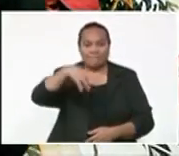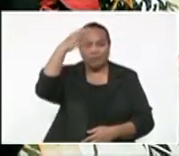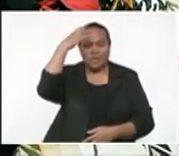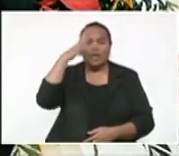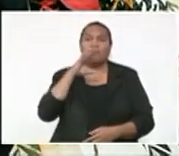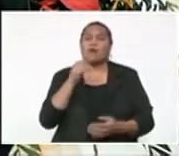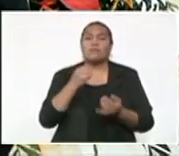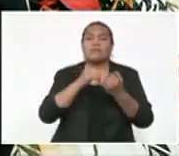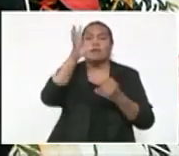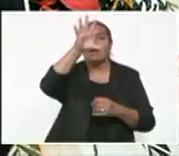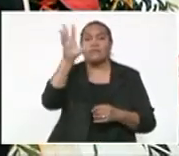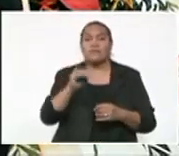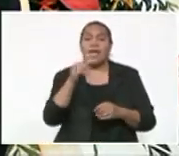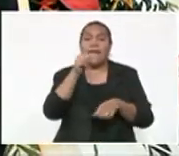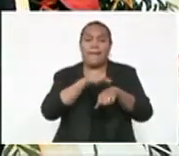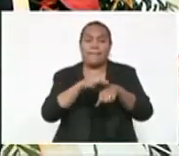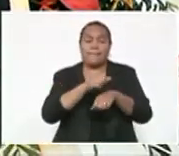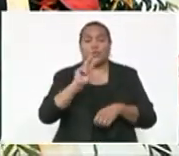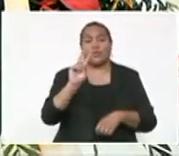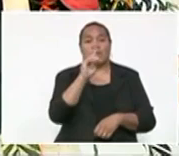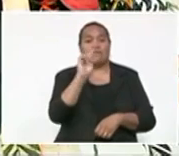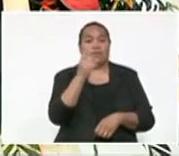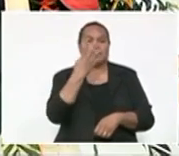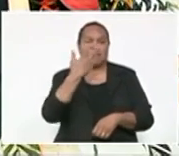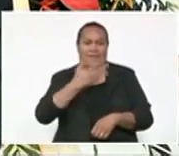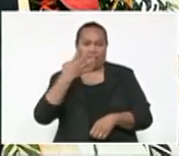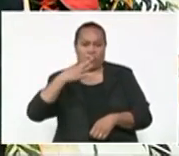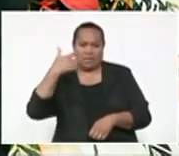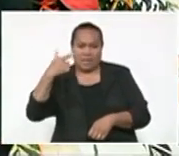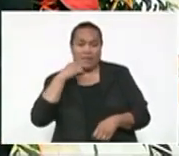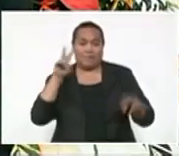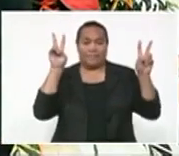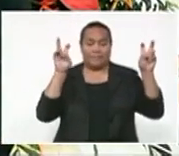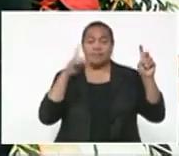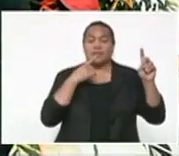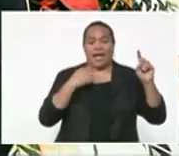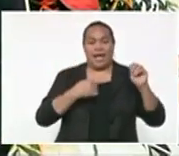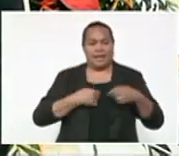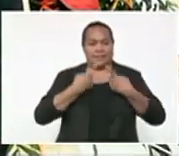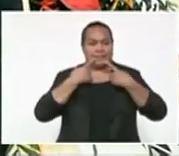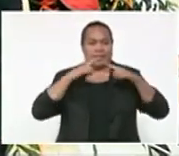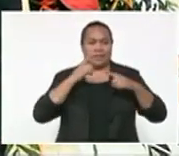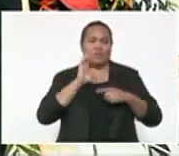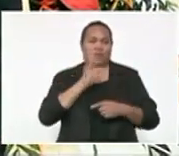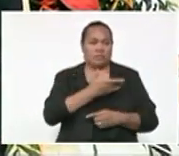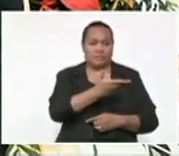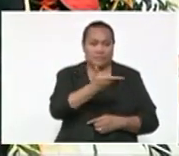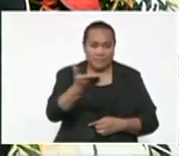Town on April, on 21st April 1947, and I quote, I declare before you all